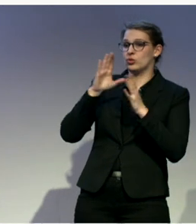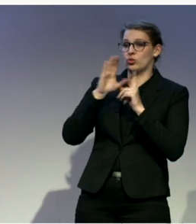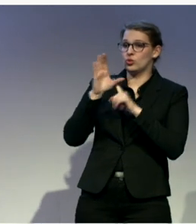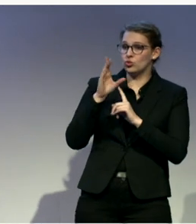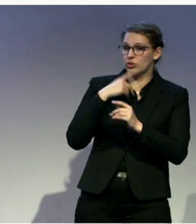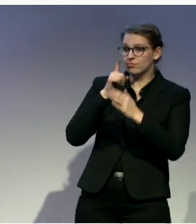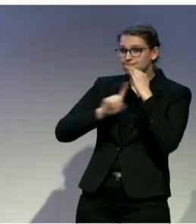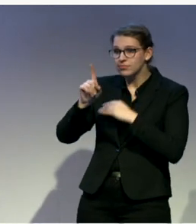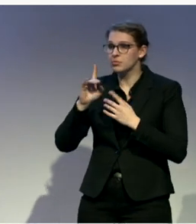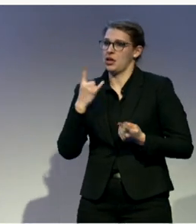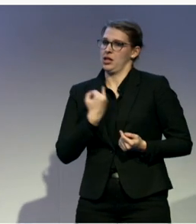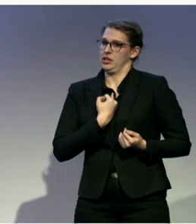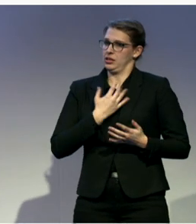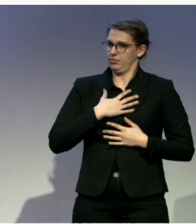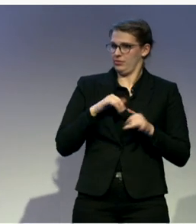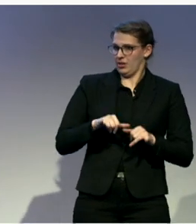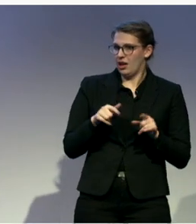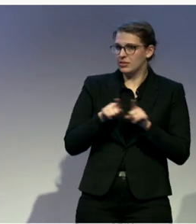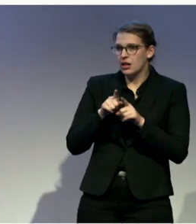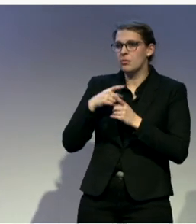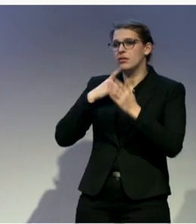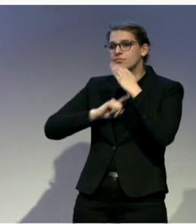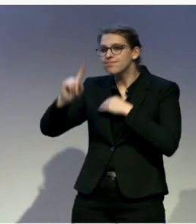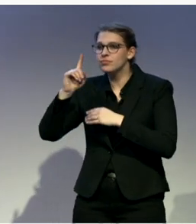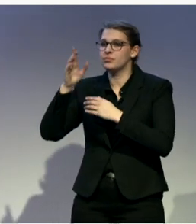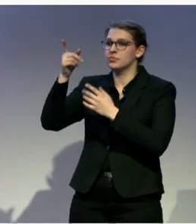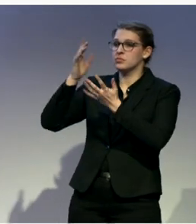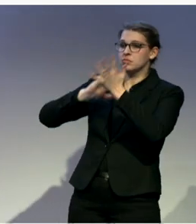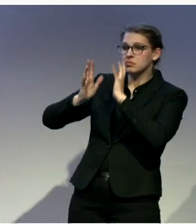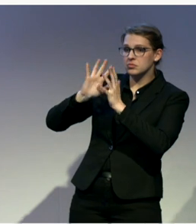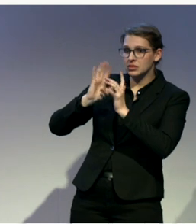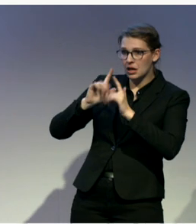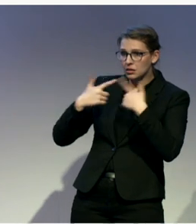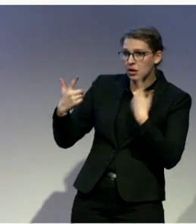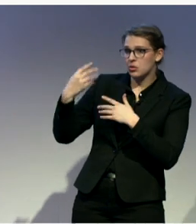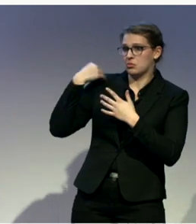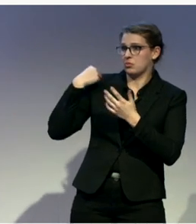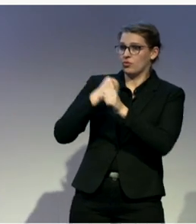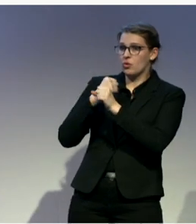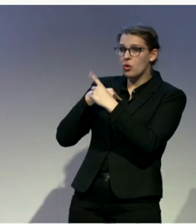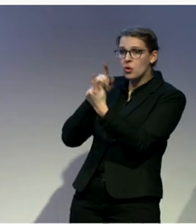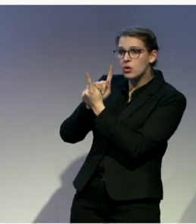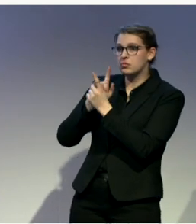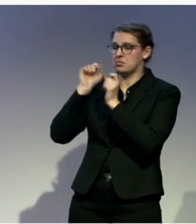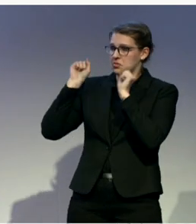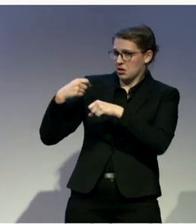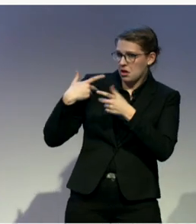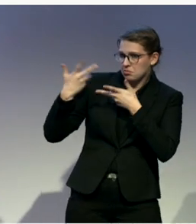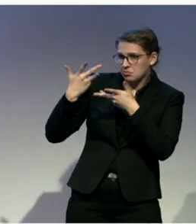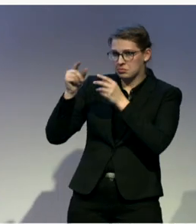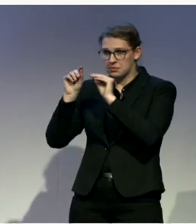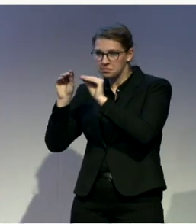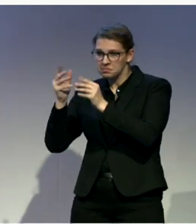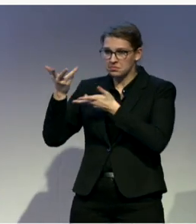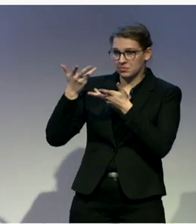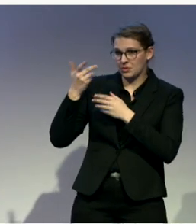ability to be in both worlds, the hearing and the deaf, signing and writing or reading the spoken language of the country. And that's the